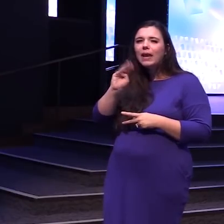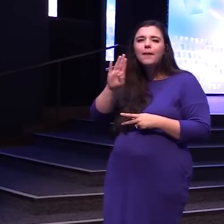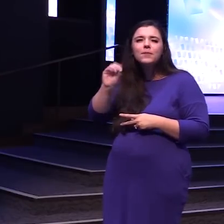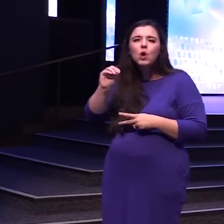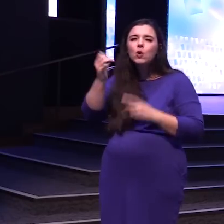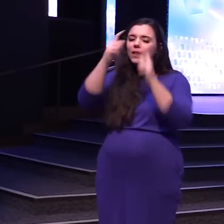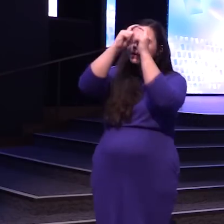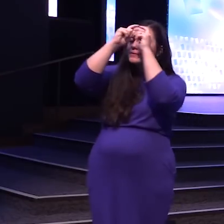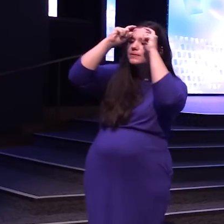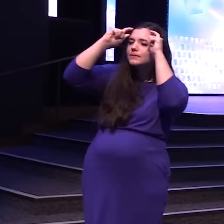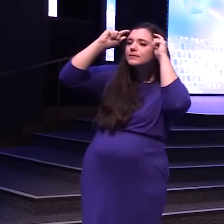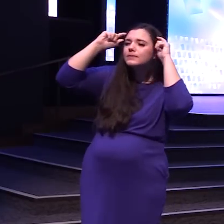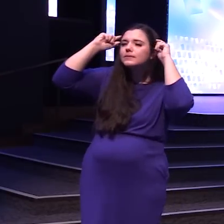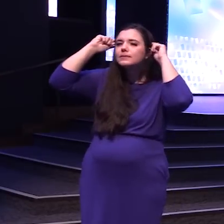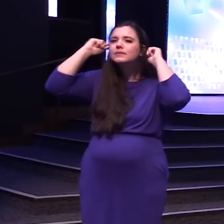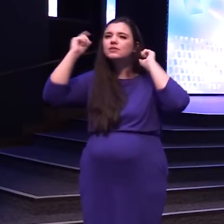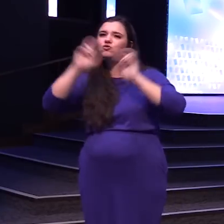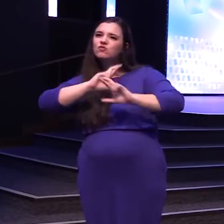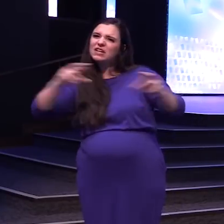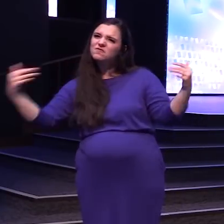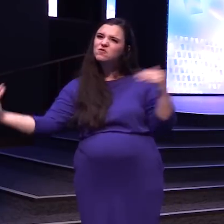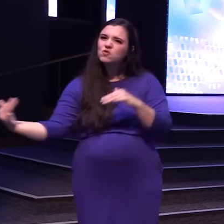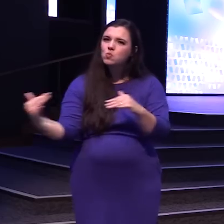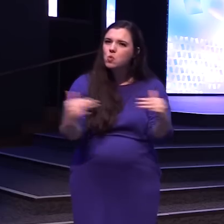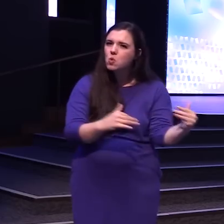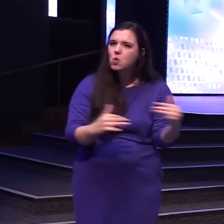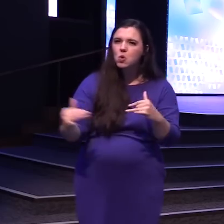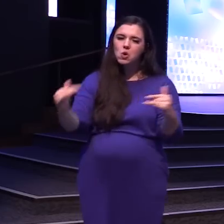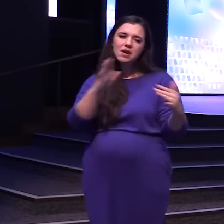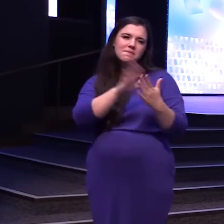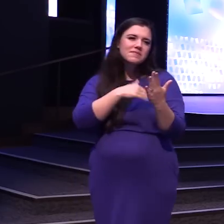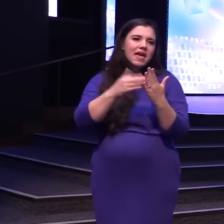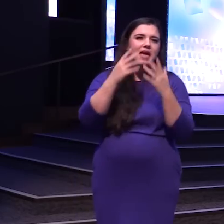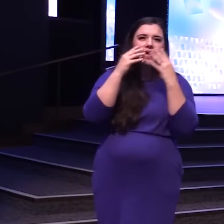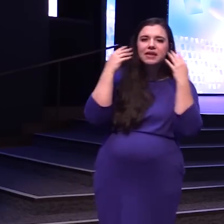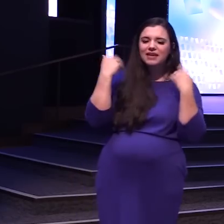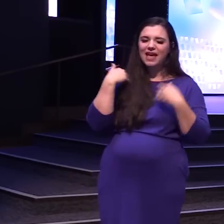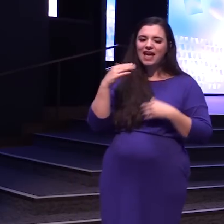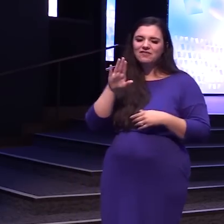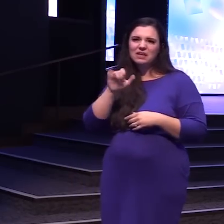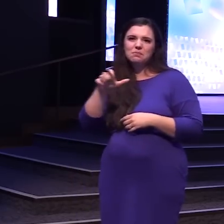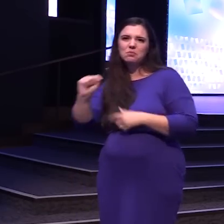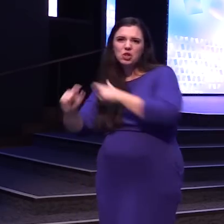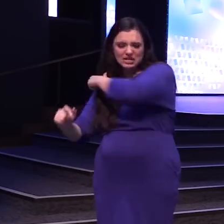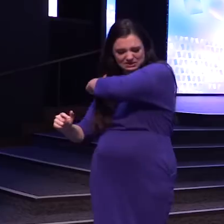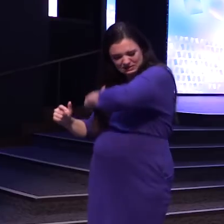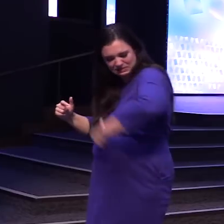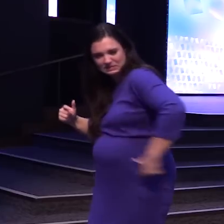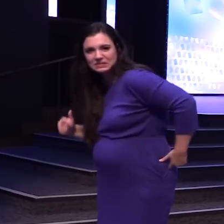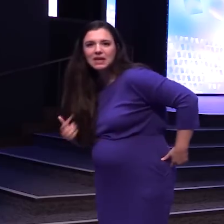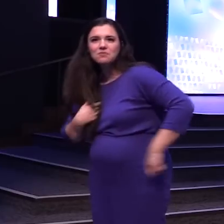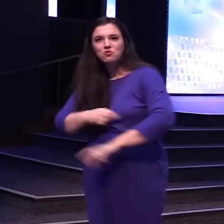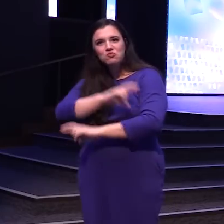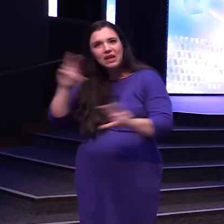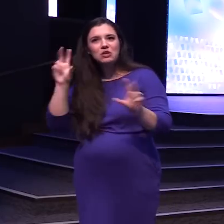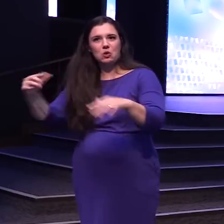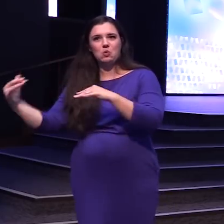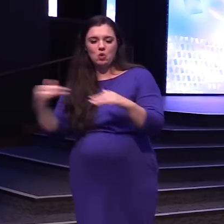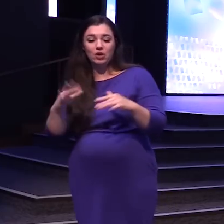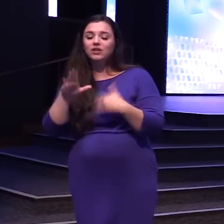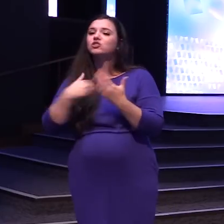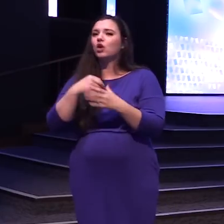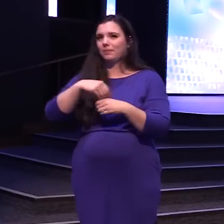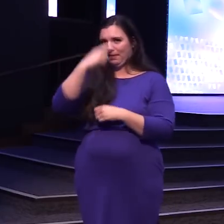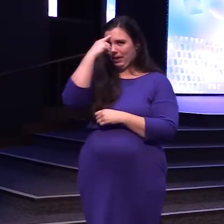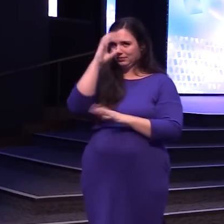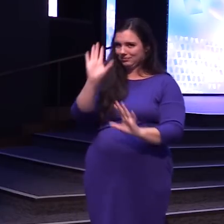bandana Across me I've got War paint I've got You know Bullet Things across My chest I'm just like All in my mind All